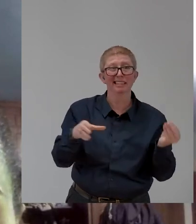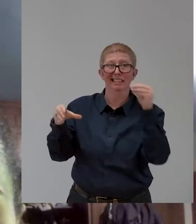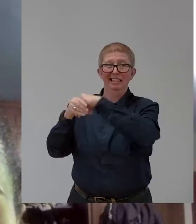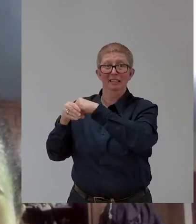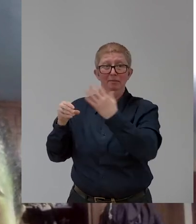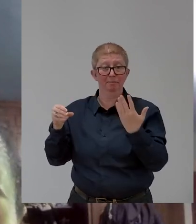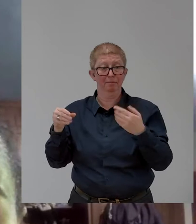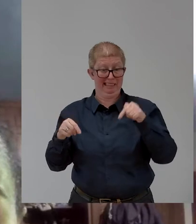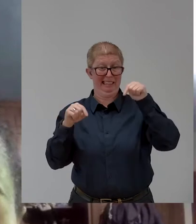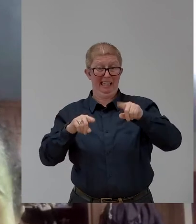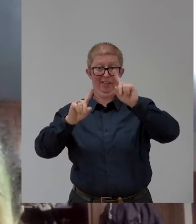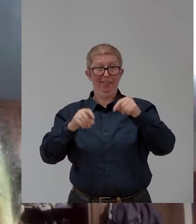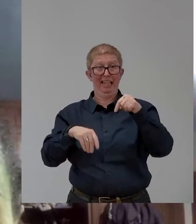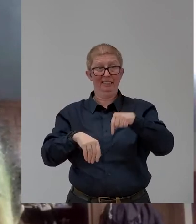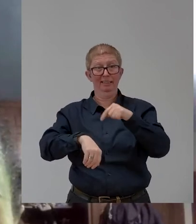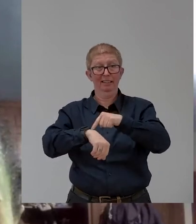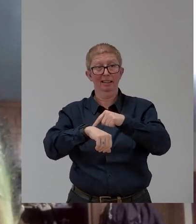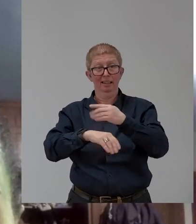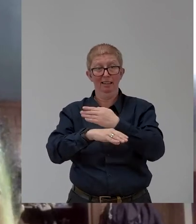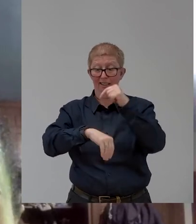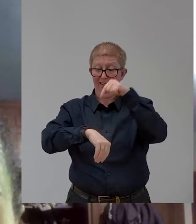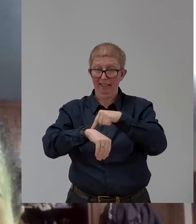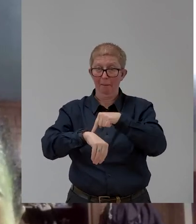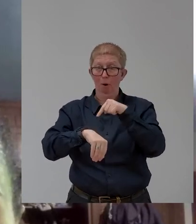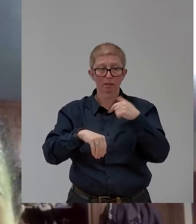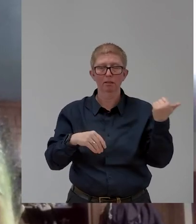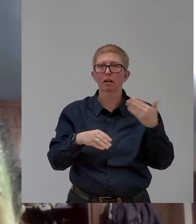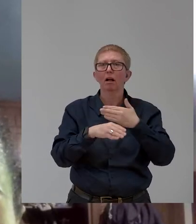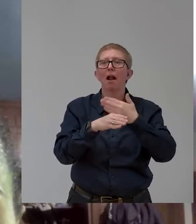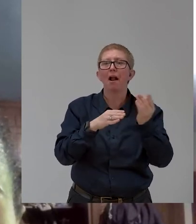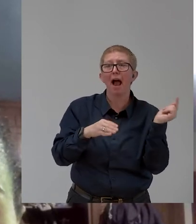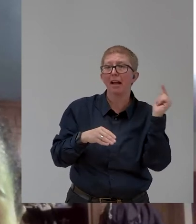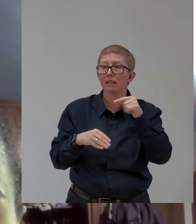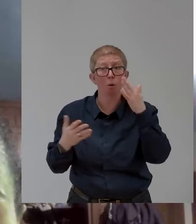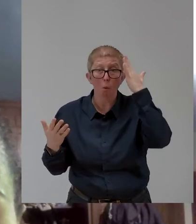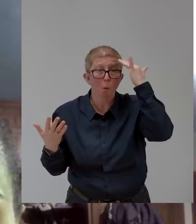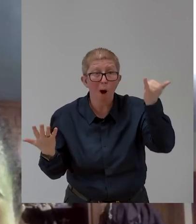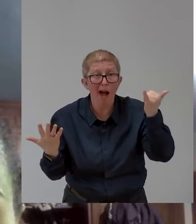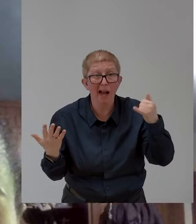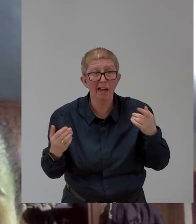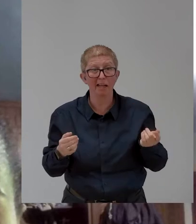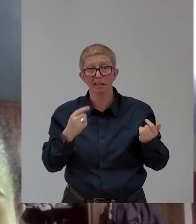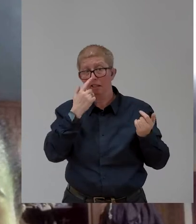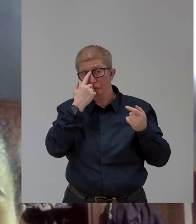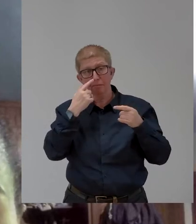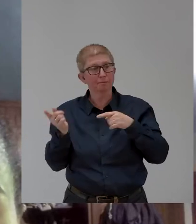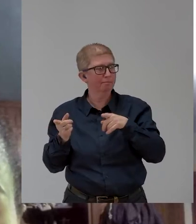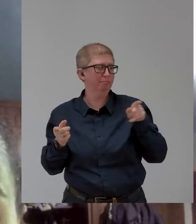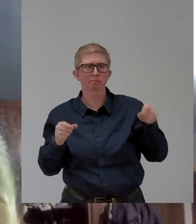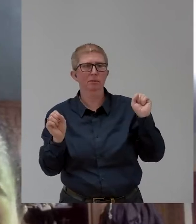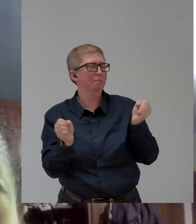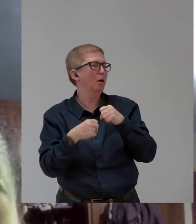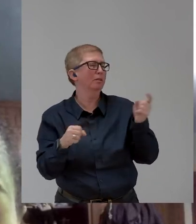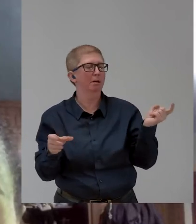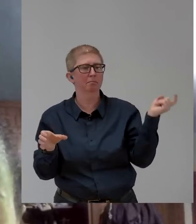prohibited him from entering. Just six hours later, that blind young Bowie committed suicide because that